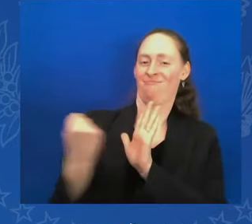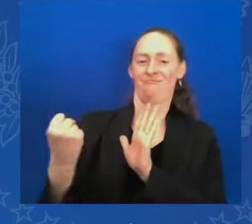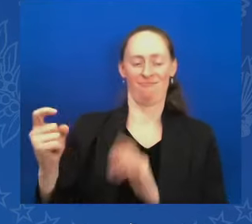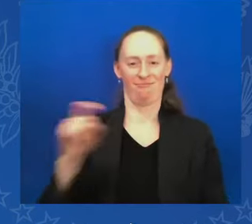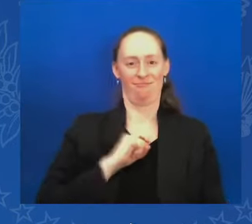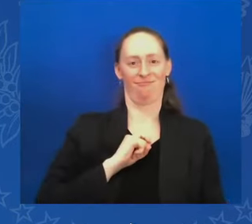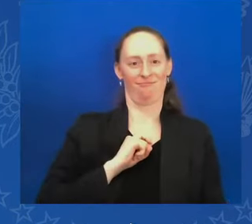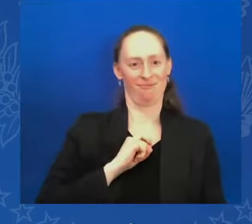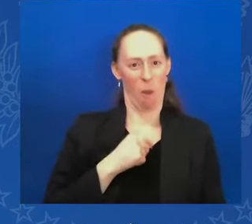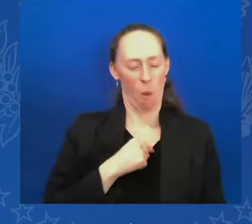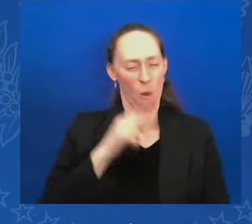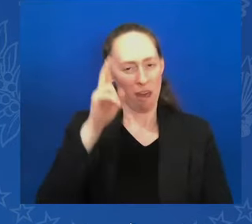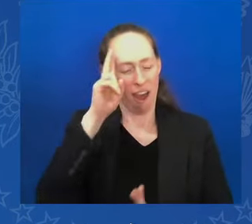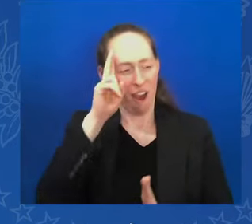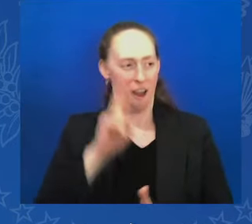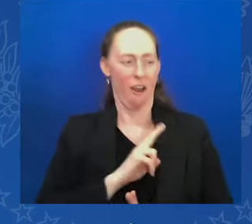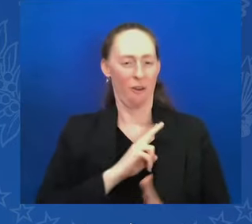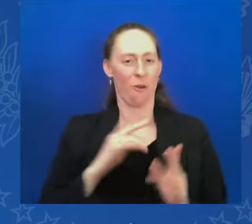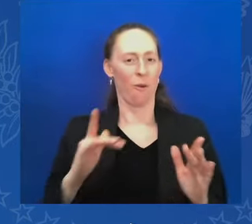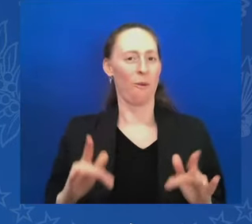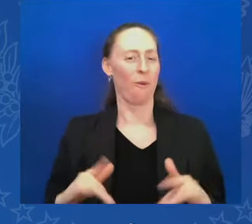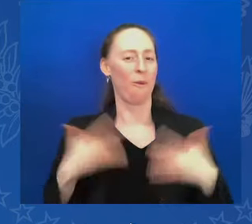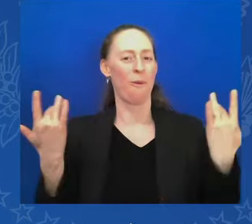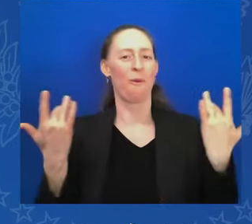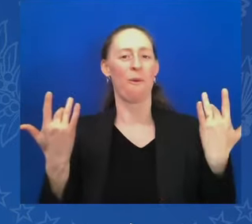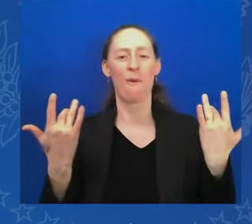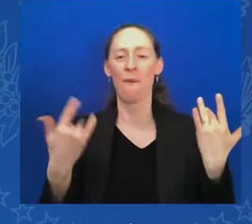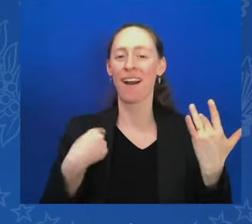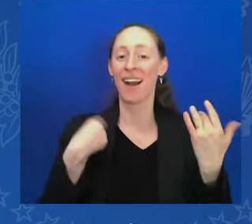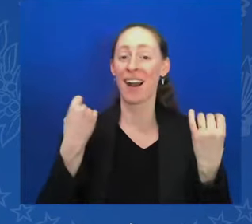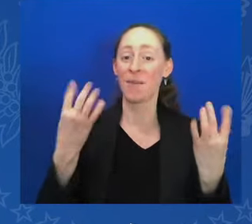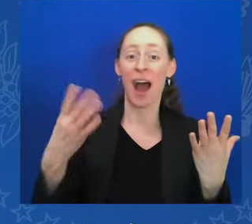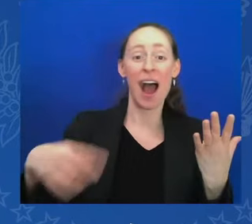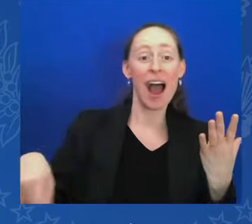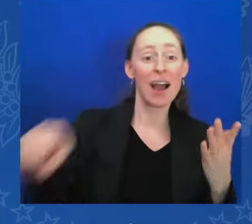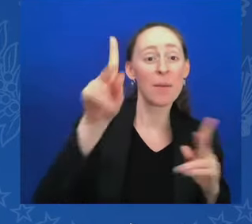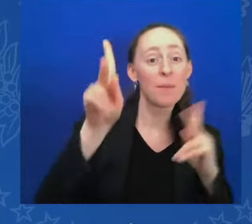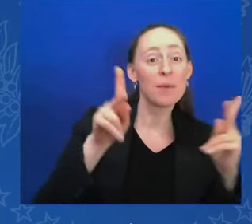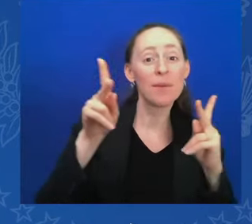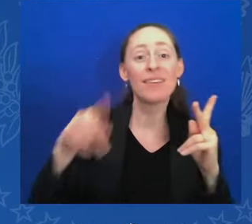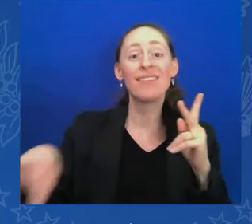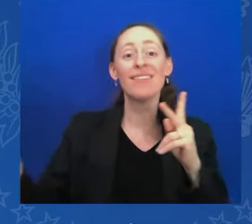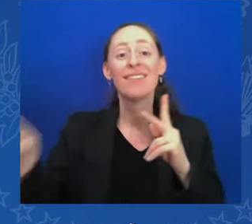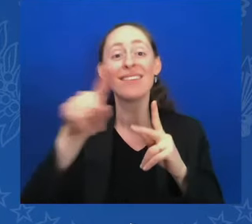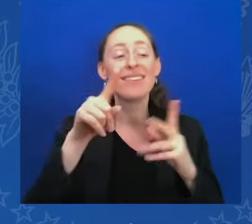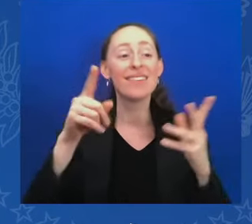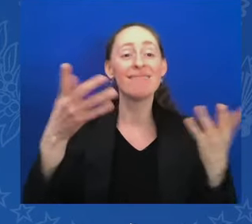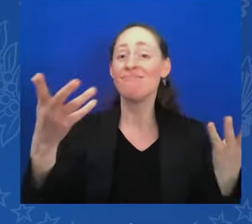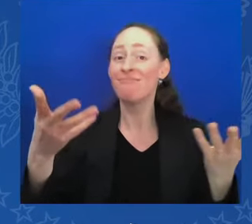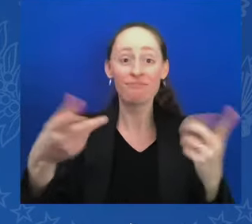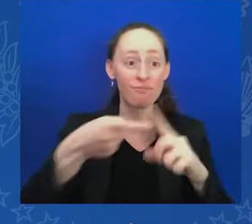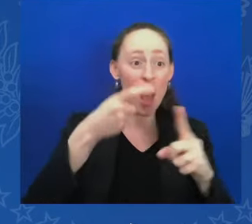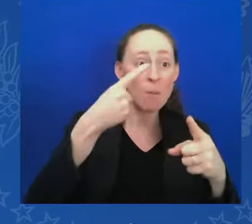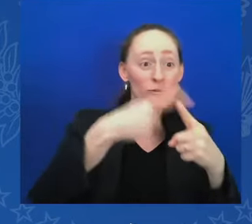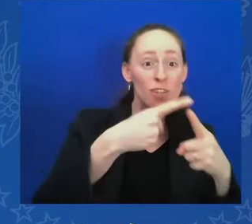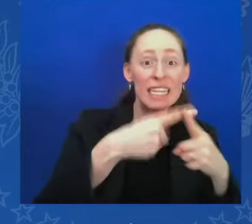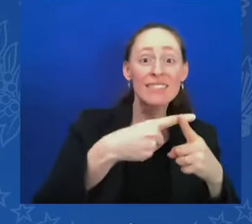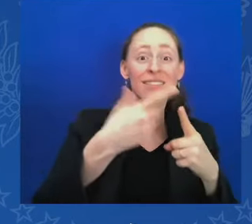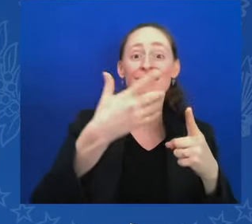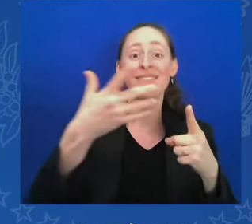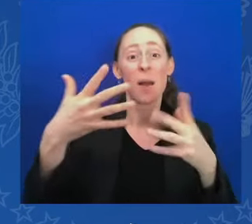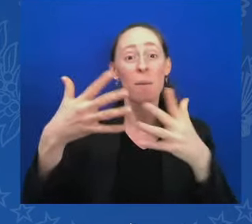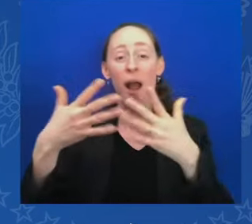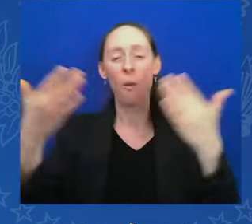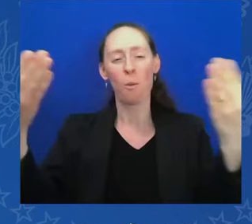and so many other people around the world. Welcome to the White House, everybody. This is your house, and you're one of the reasons why, as I said, I'm